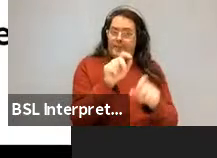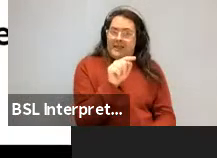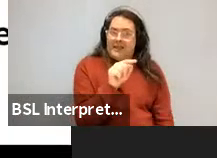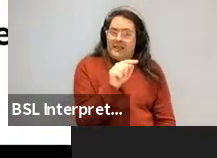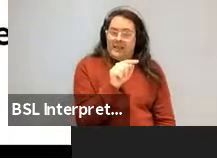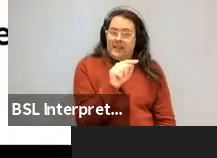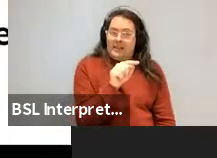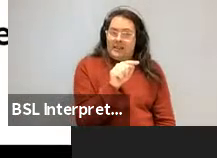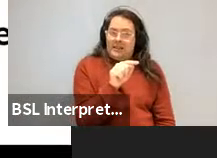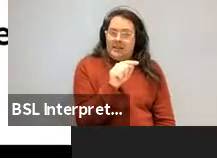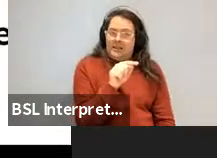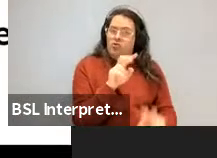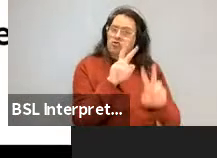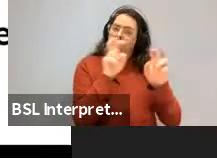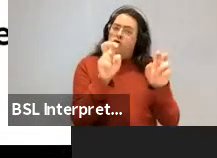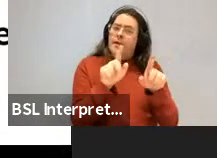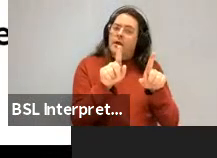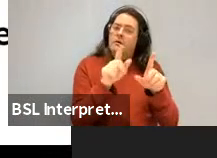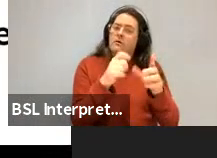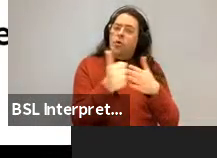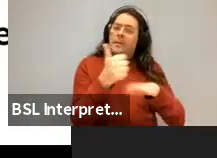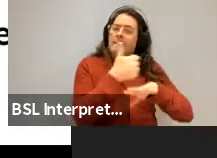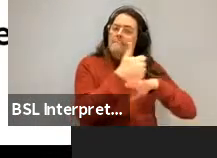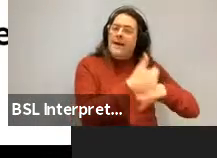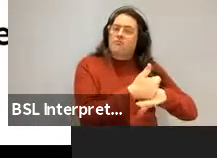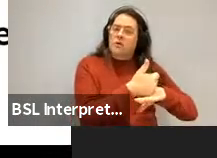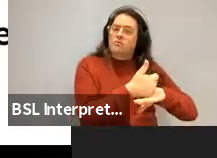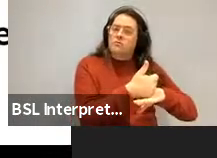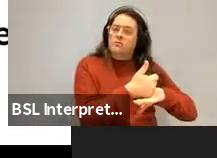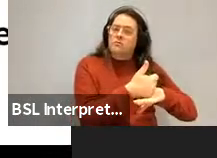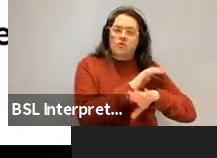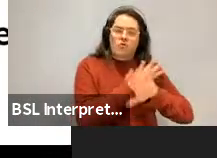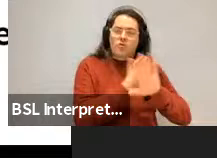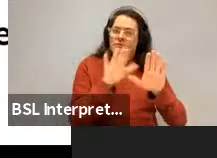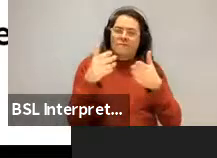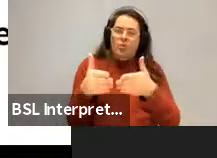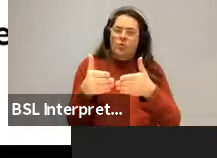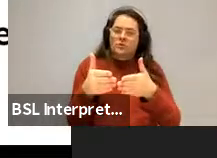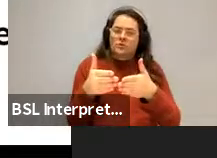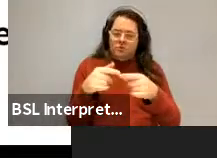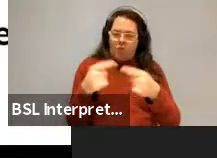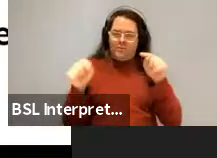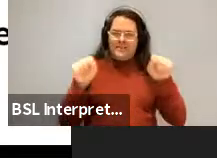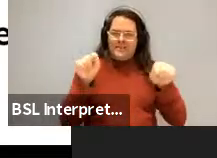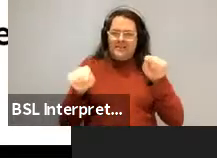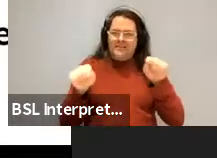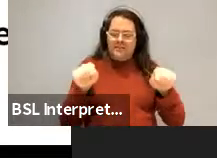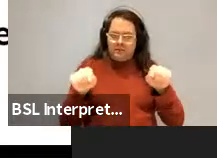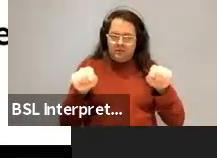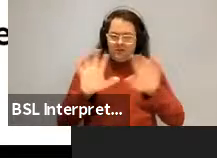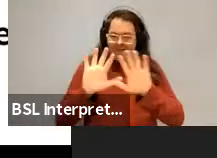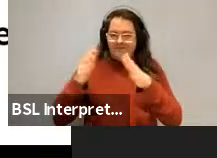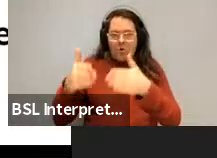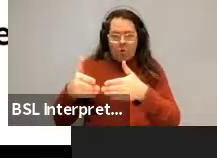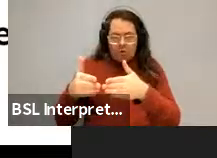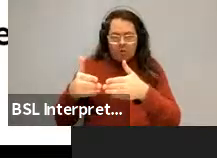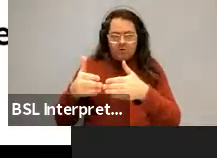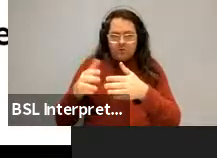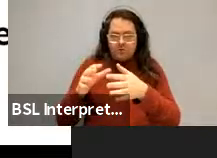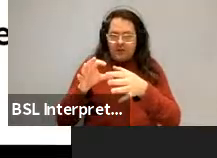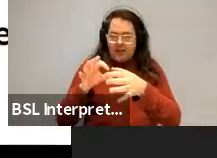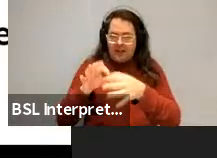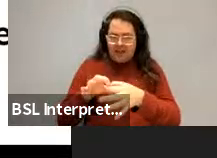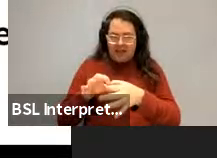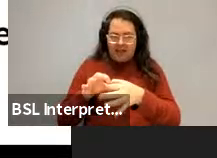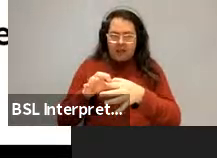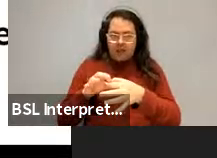Uh, topics are usually backgrounded, which is the opposite of a focus. The domain of a focused element is determined by the phrase just